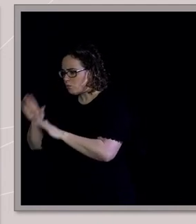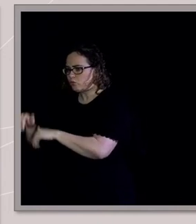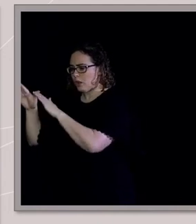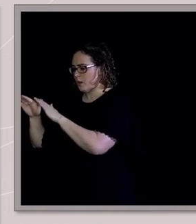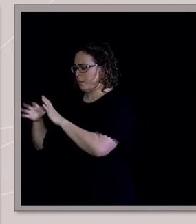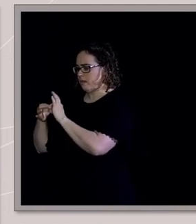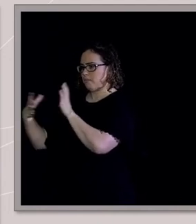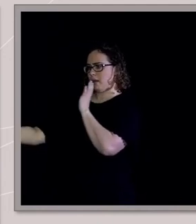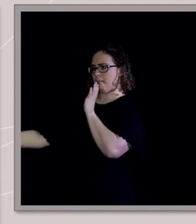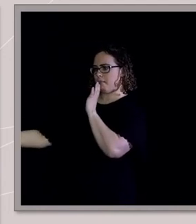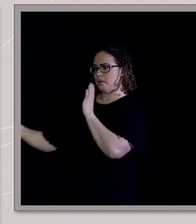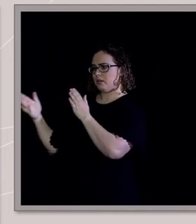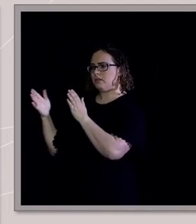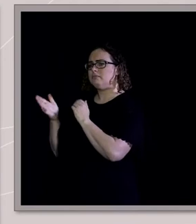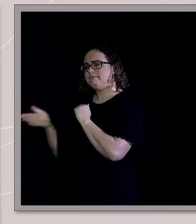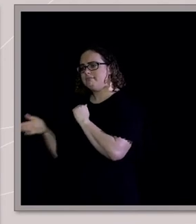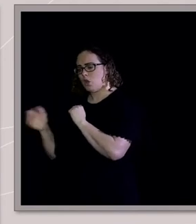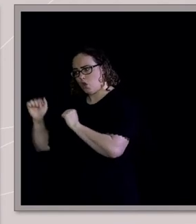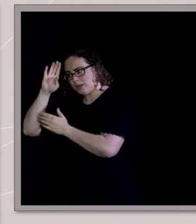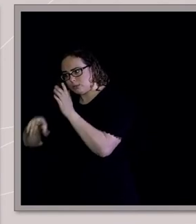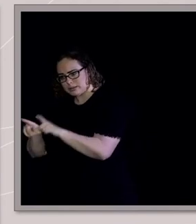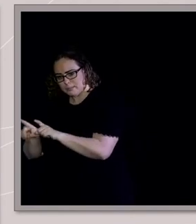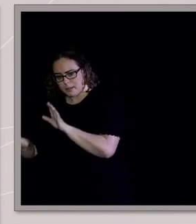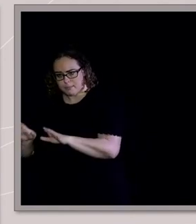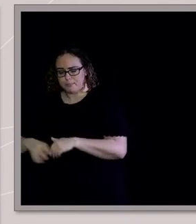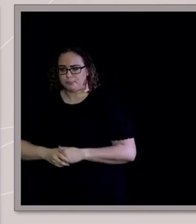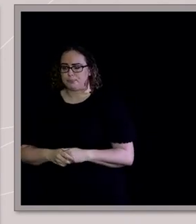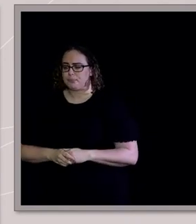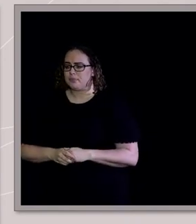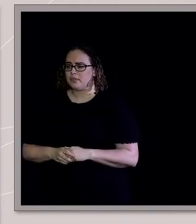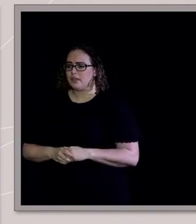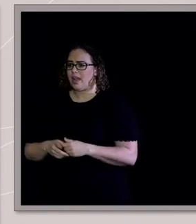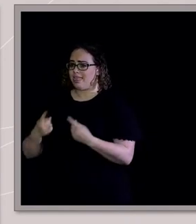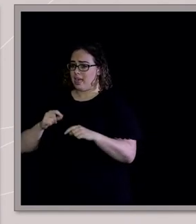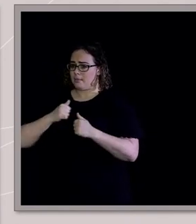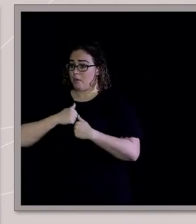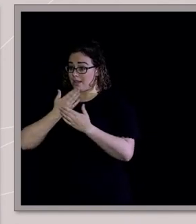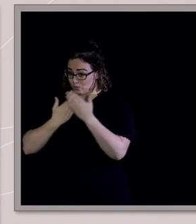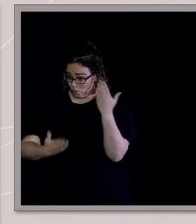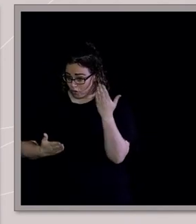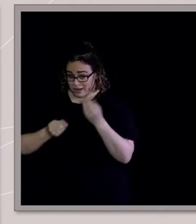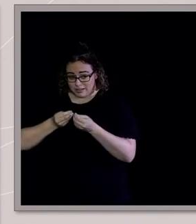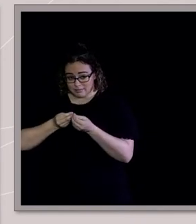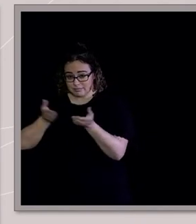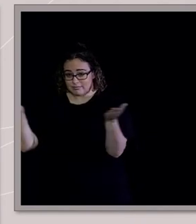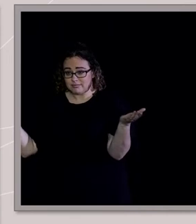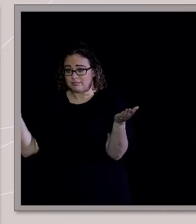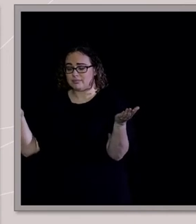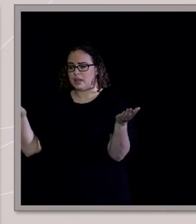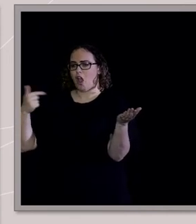there's the trade-off again, like in my story, you know, what's the price going to be?